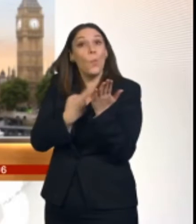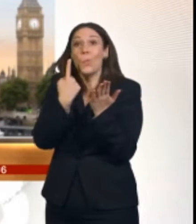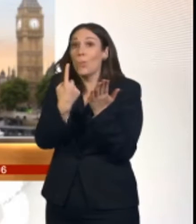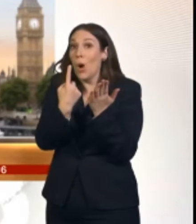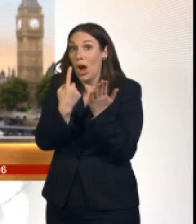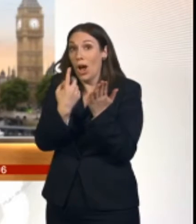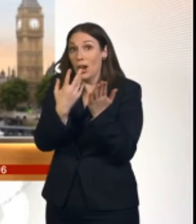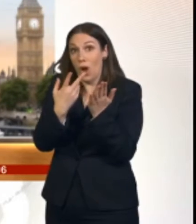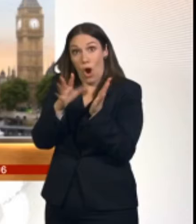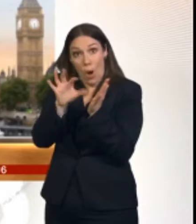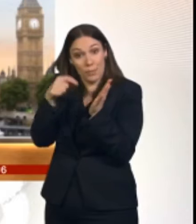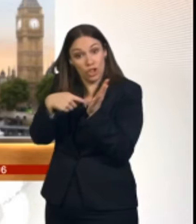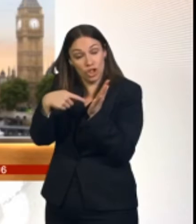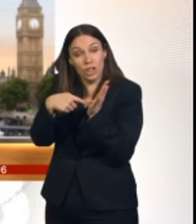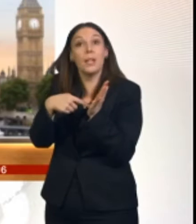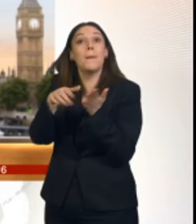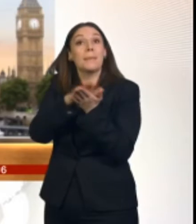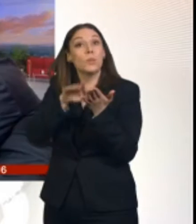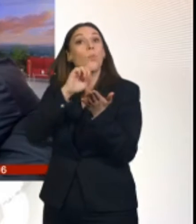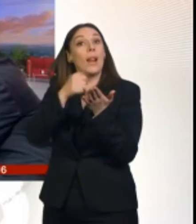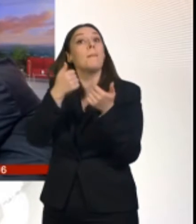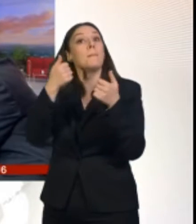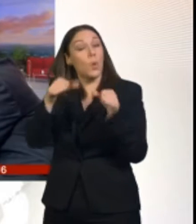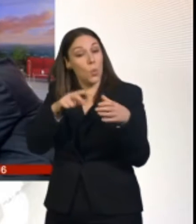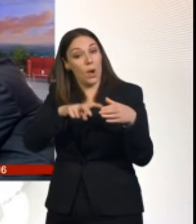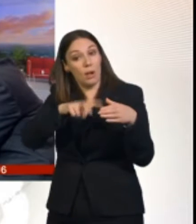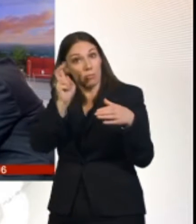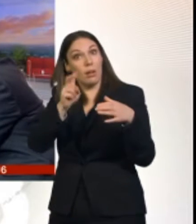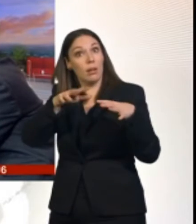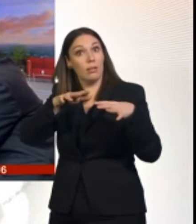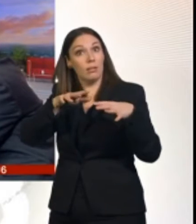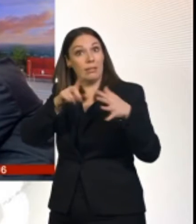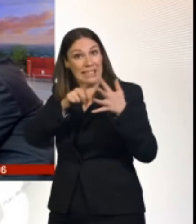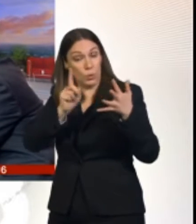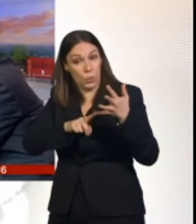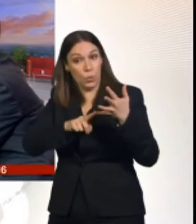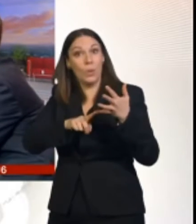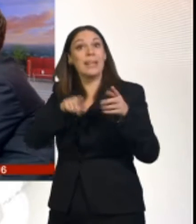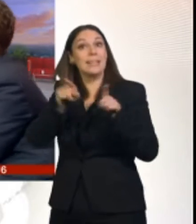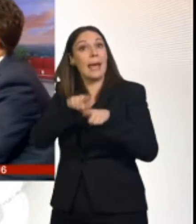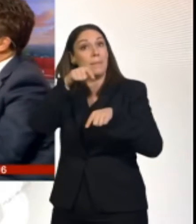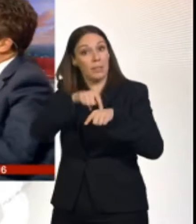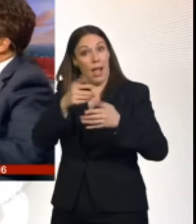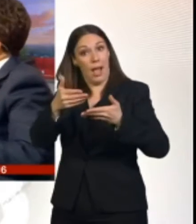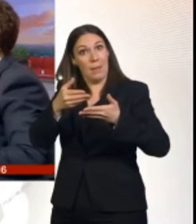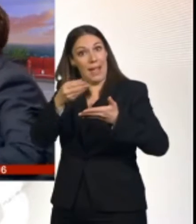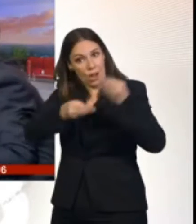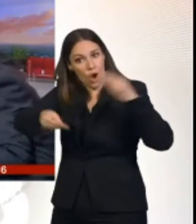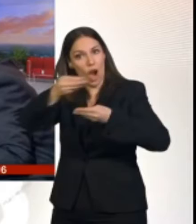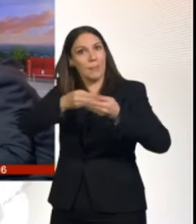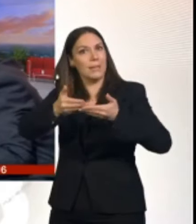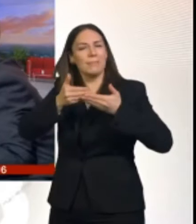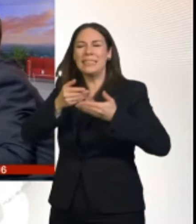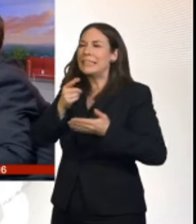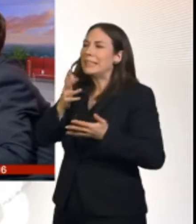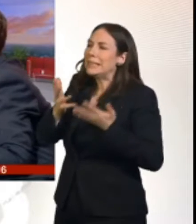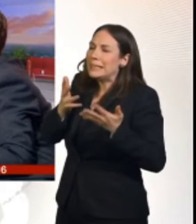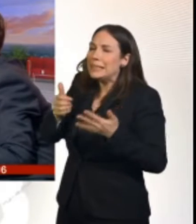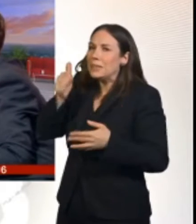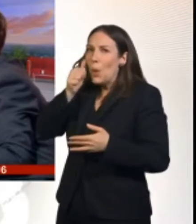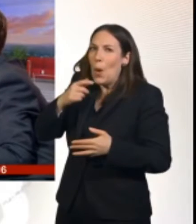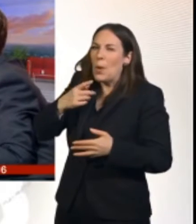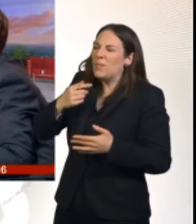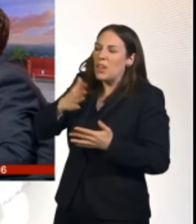protecting our economy. And then we're going to appeal to parliamentarians to put the national interest first. You know how I hate interrupting people, but